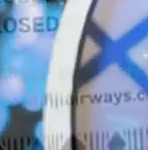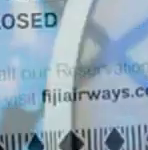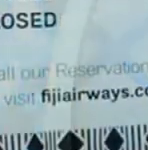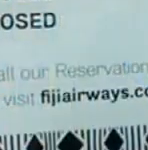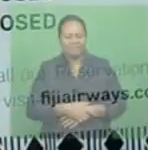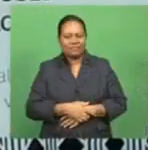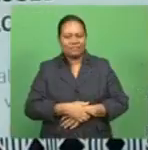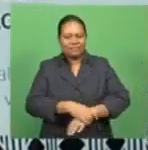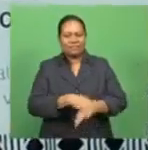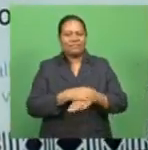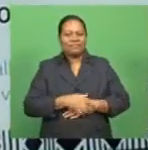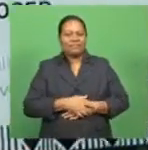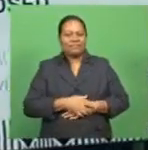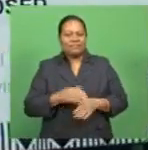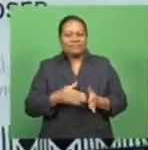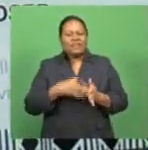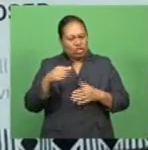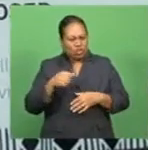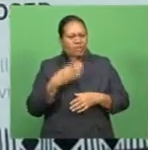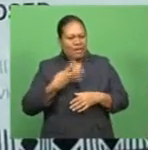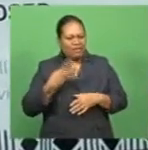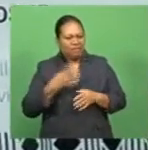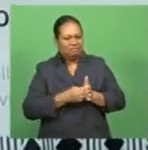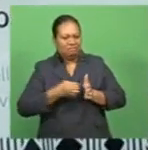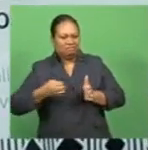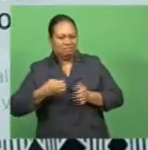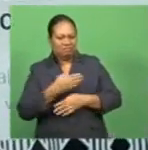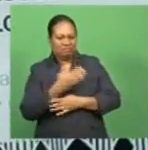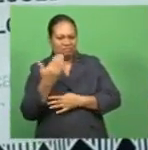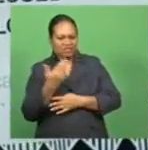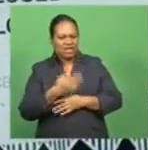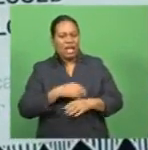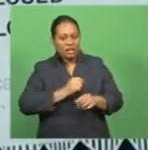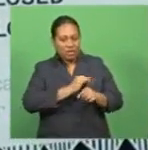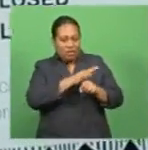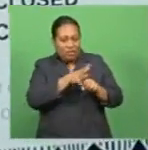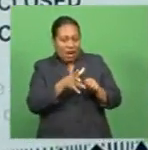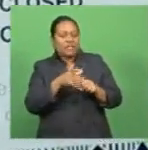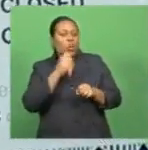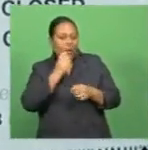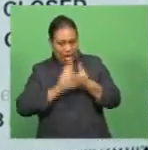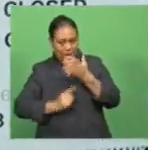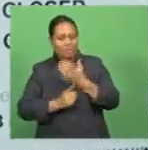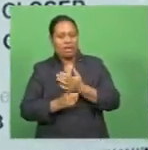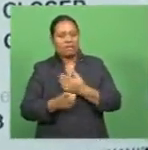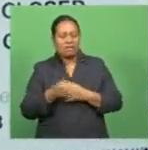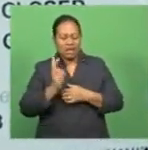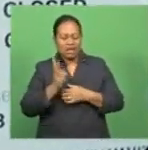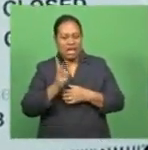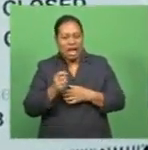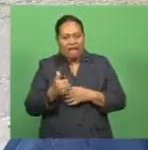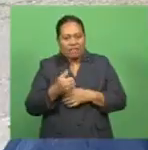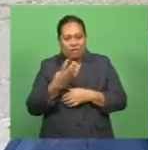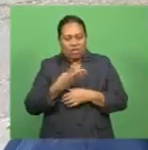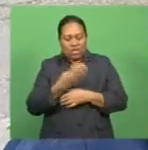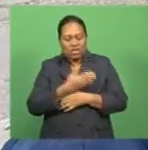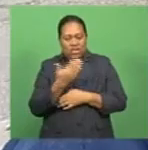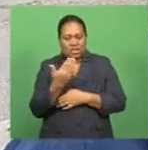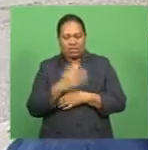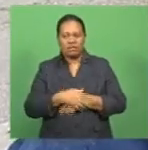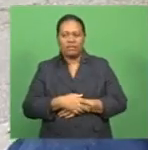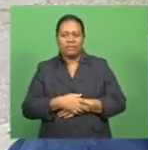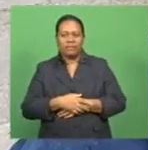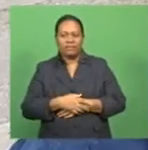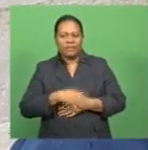It should be another 14 days extension, because the virus will come back again after 14 days. Be wise